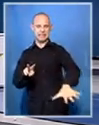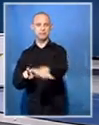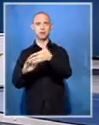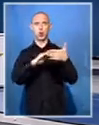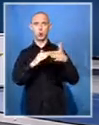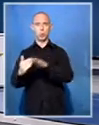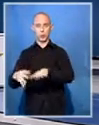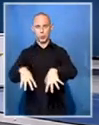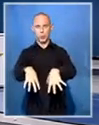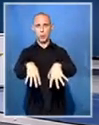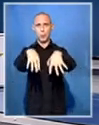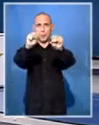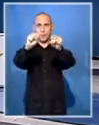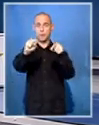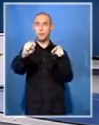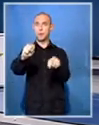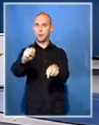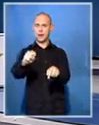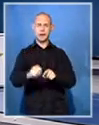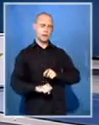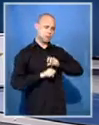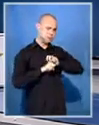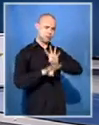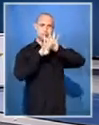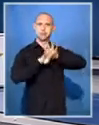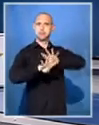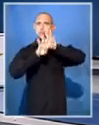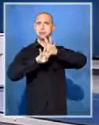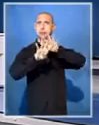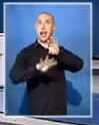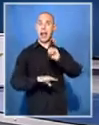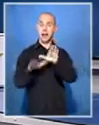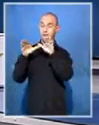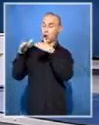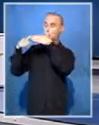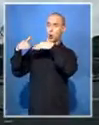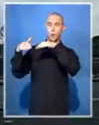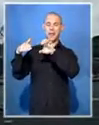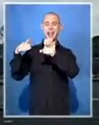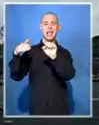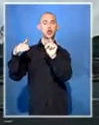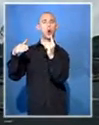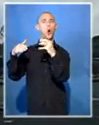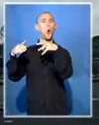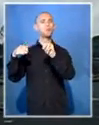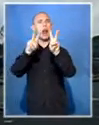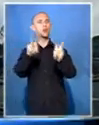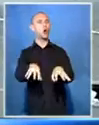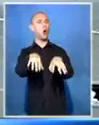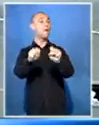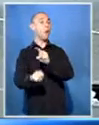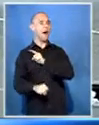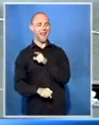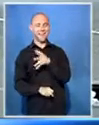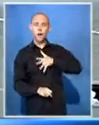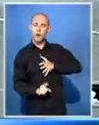to discourage illegal connections. Two police officers also sustained a wound. Zanspreit on fire.